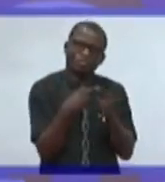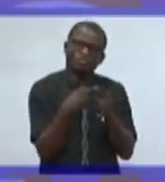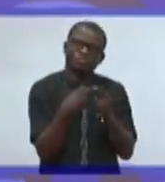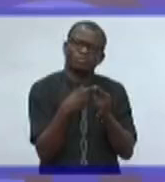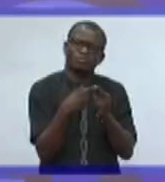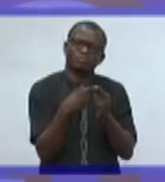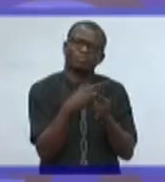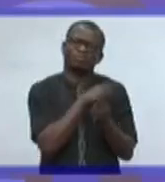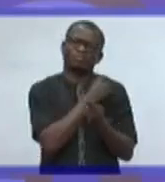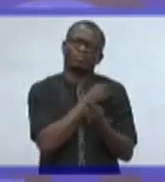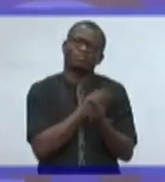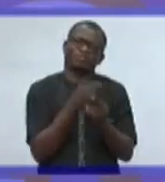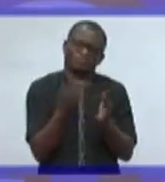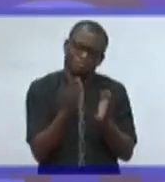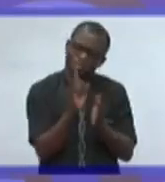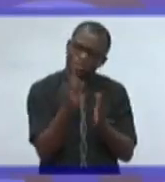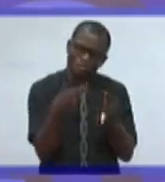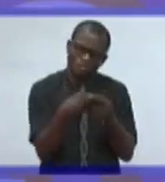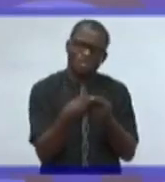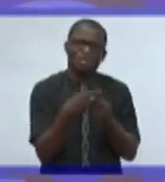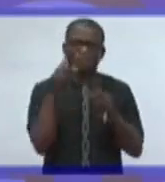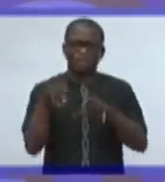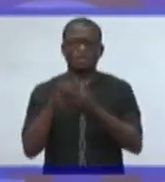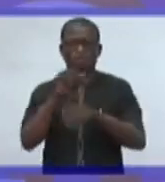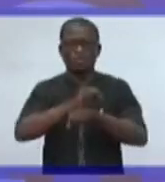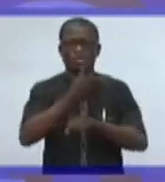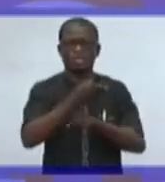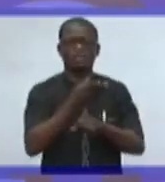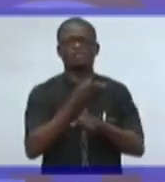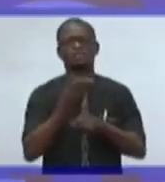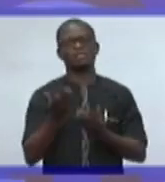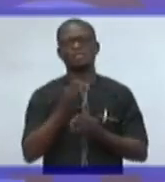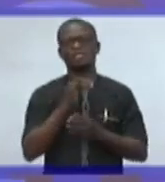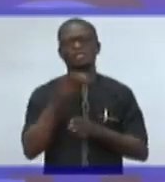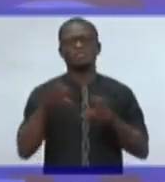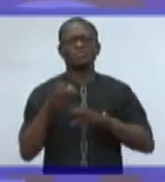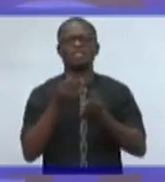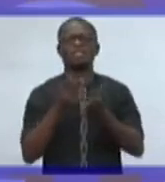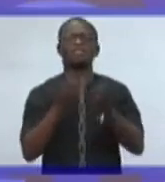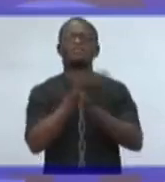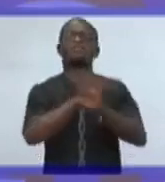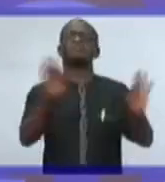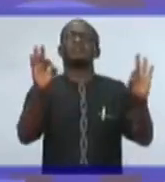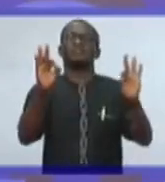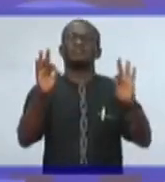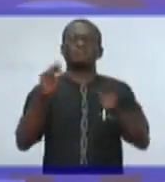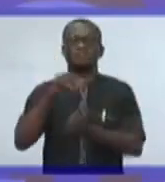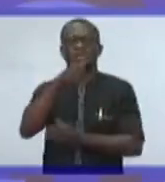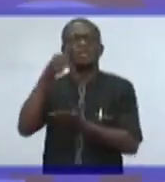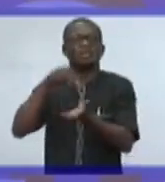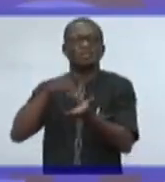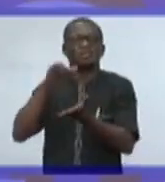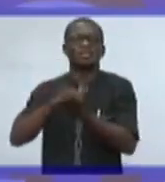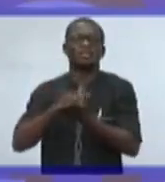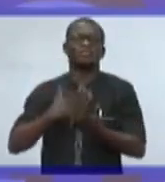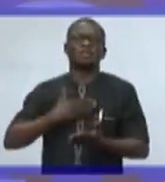The person working there is a freelance, a nurse who volunteered, and they told me